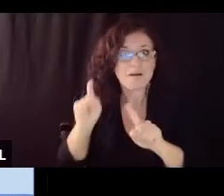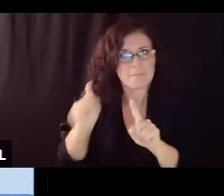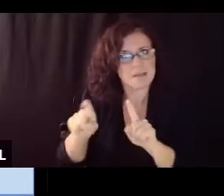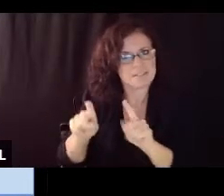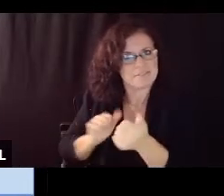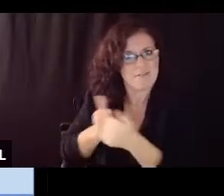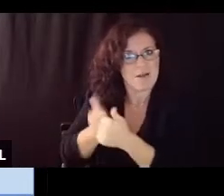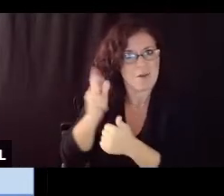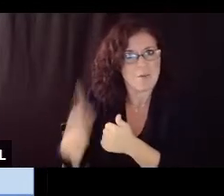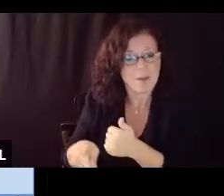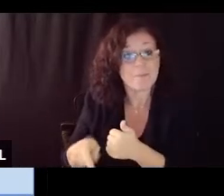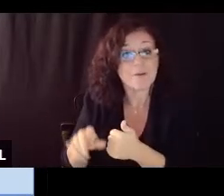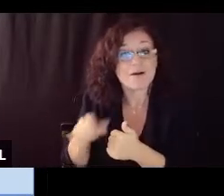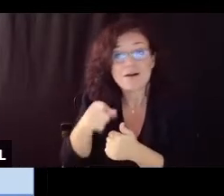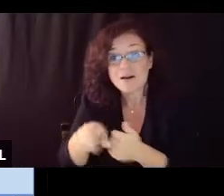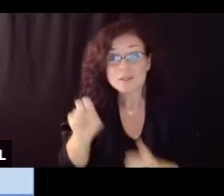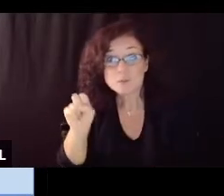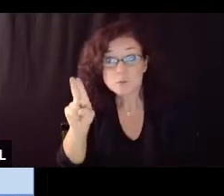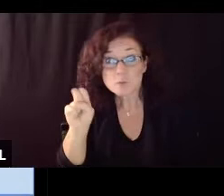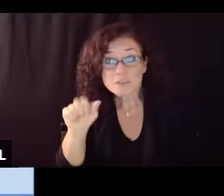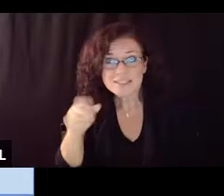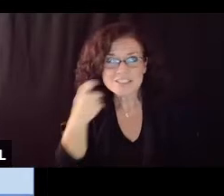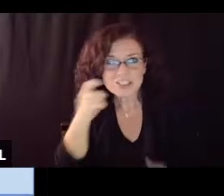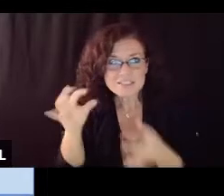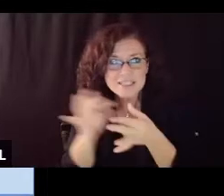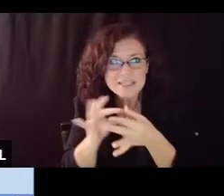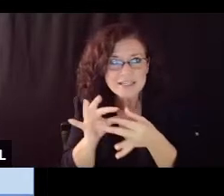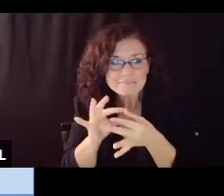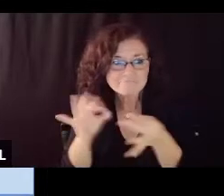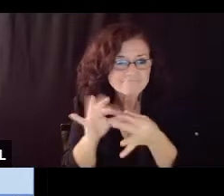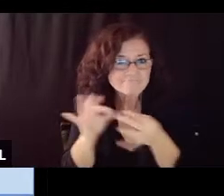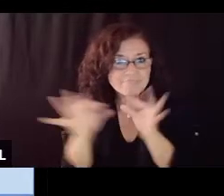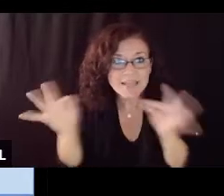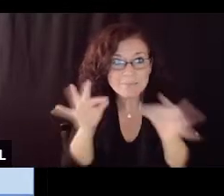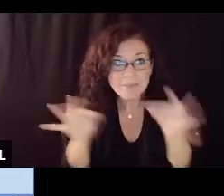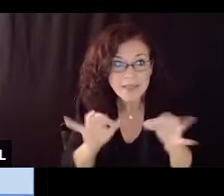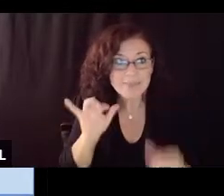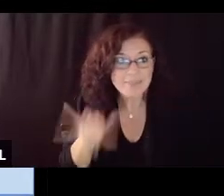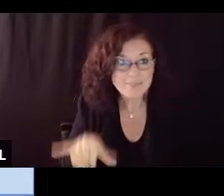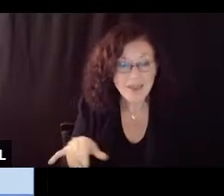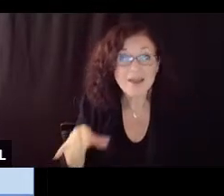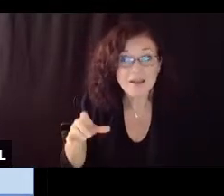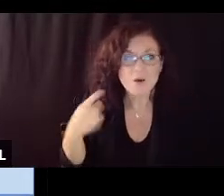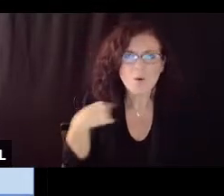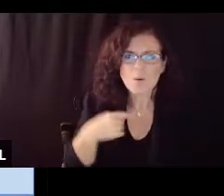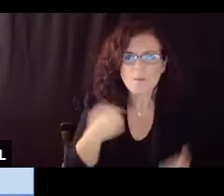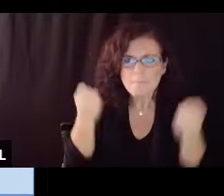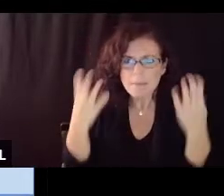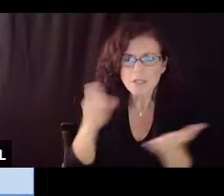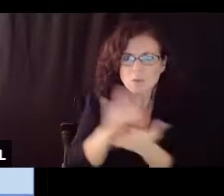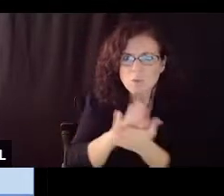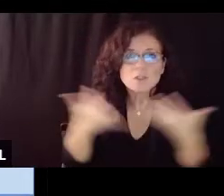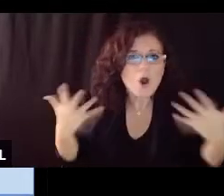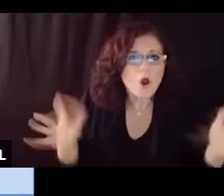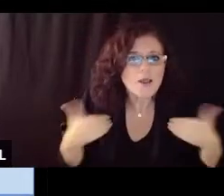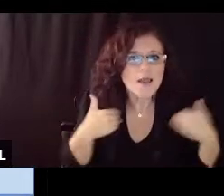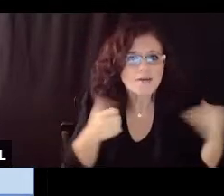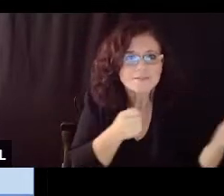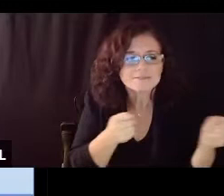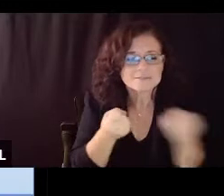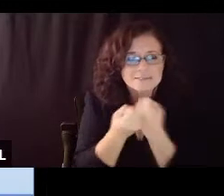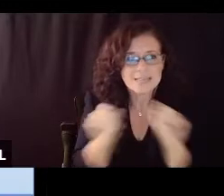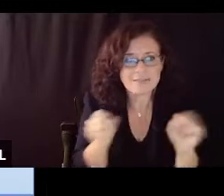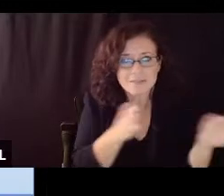susan has explained we are pleased that our safety plans are starting to fall into alignment and feel